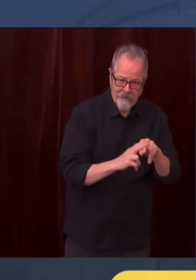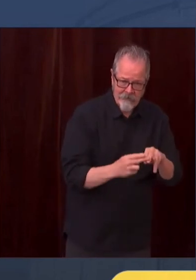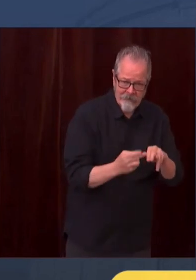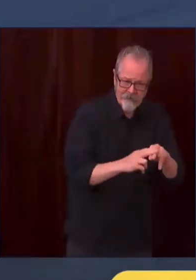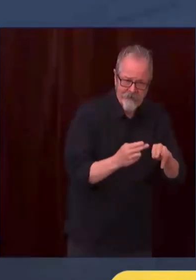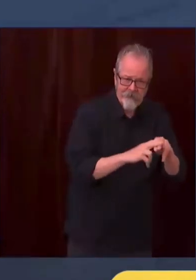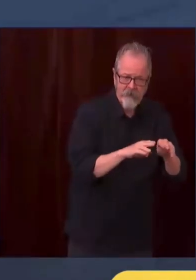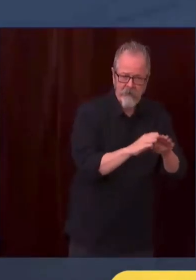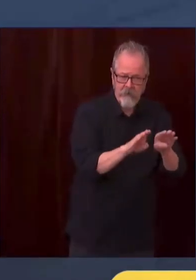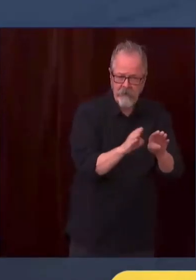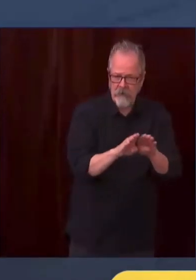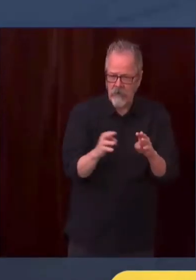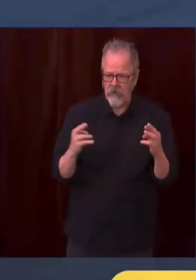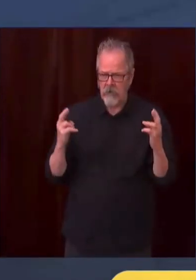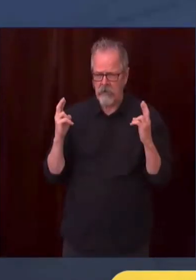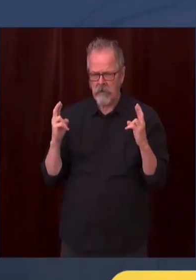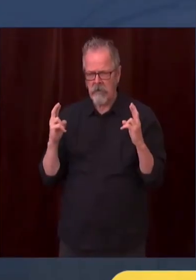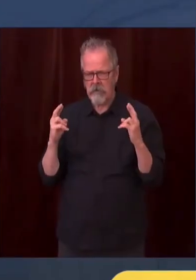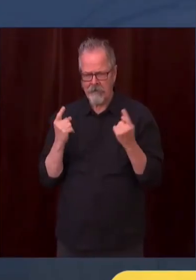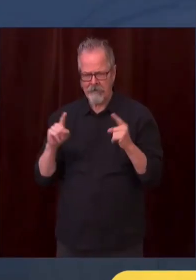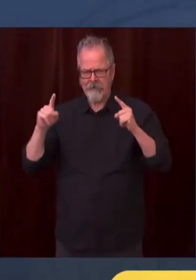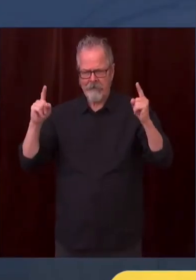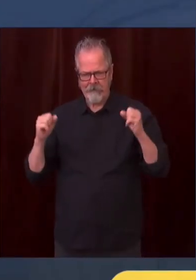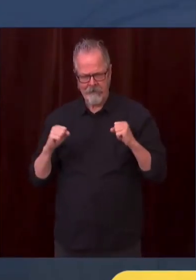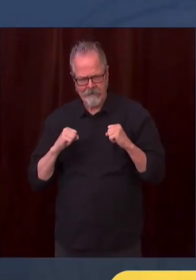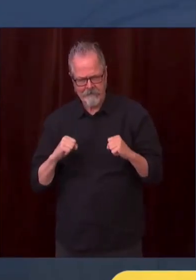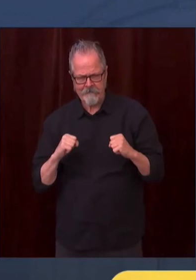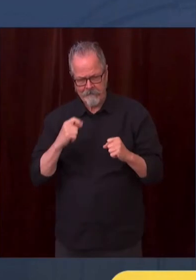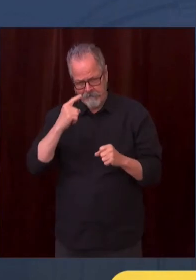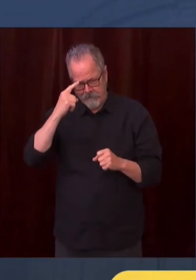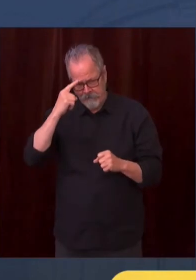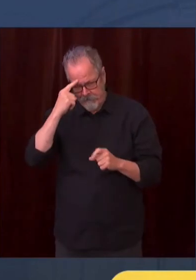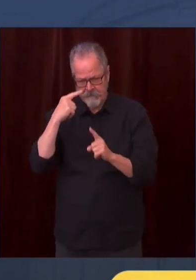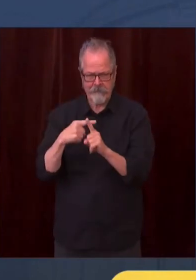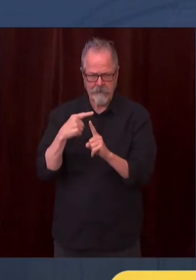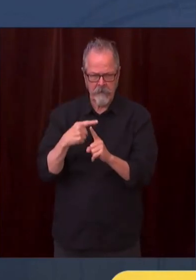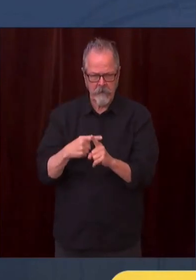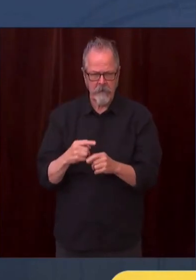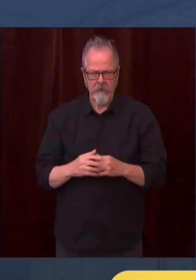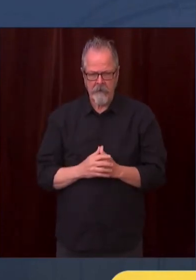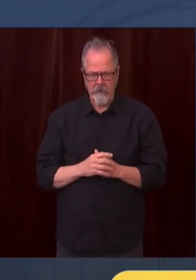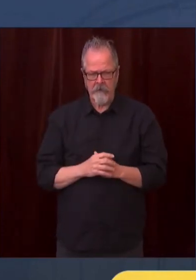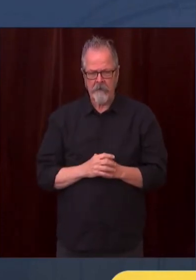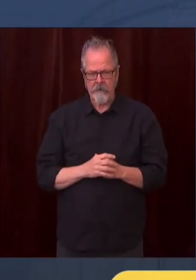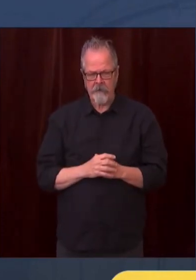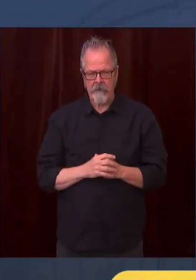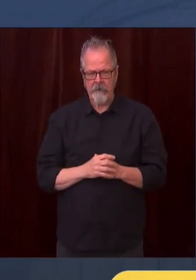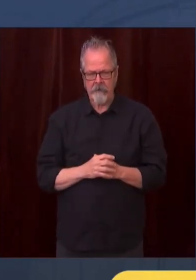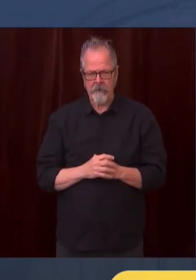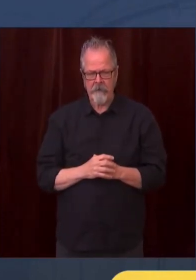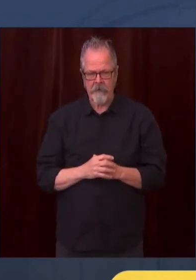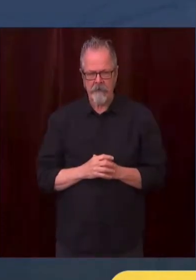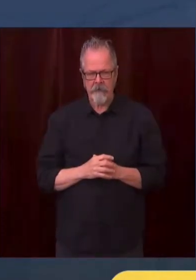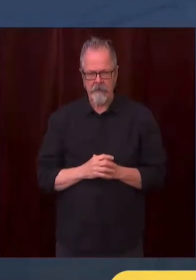to those efforts. There is reason to have hope that if, if we were to